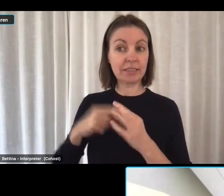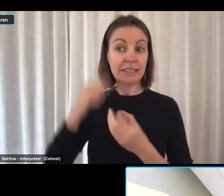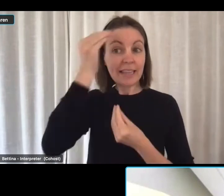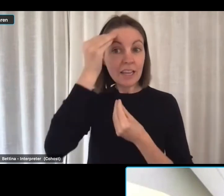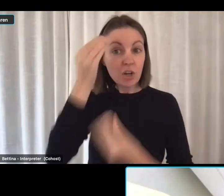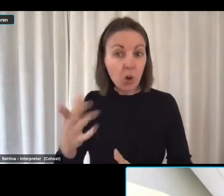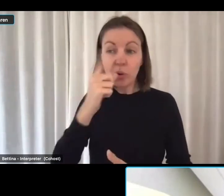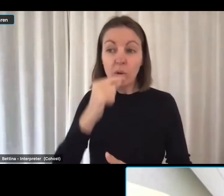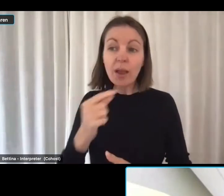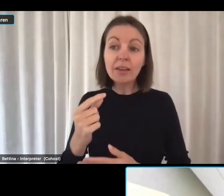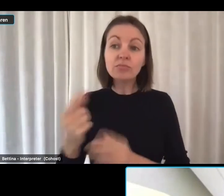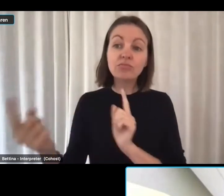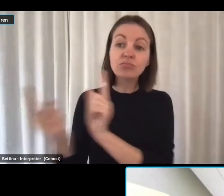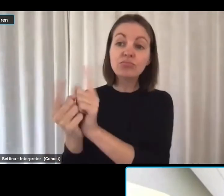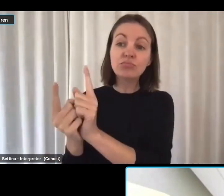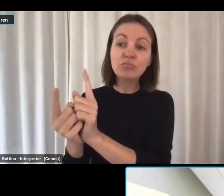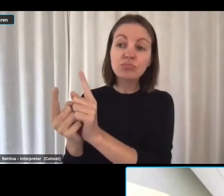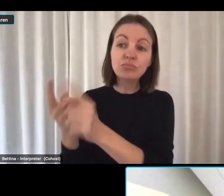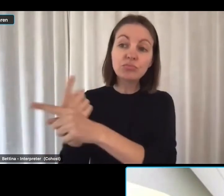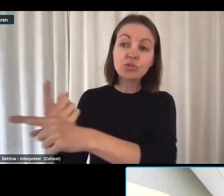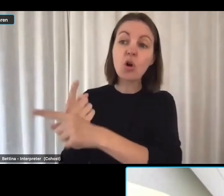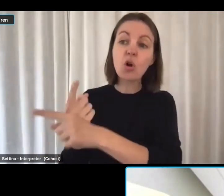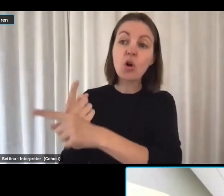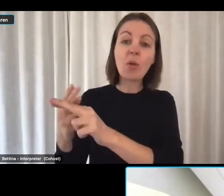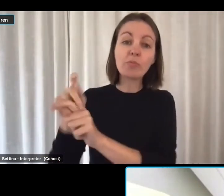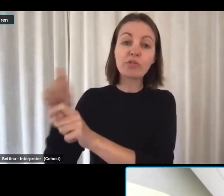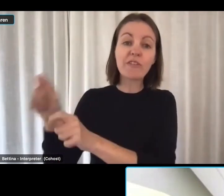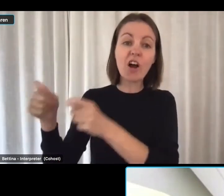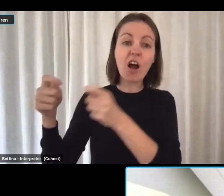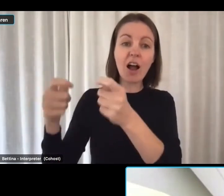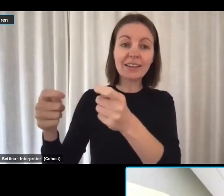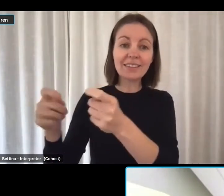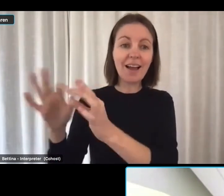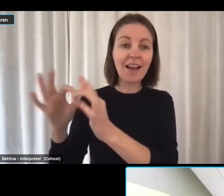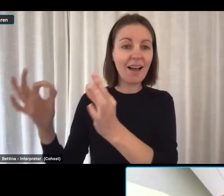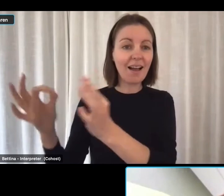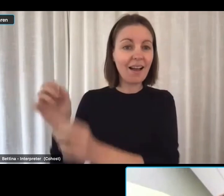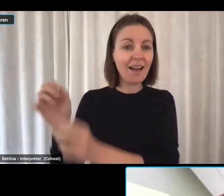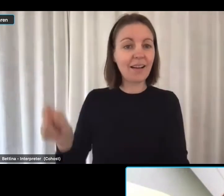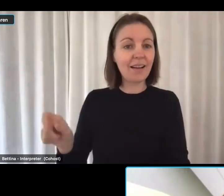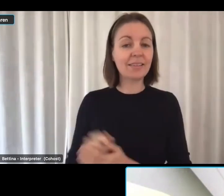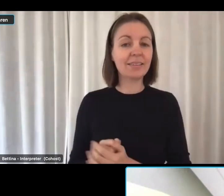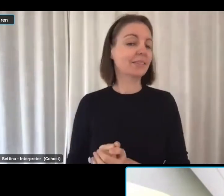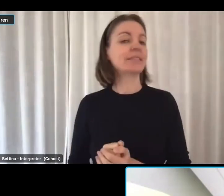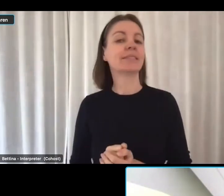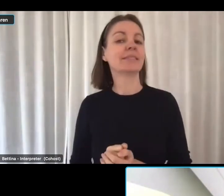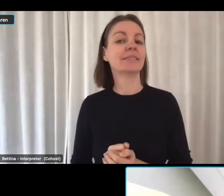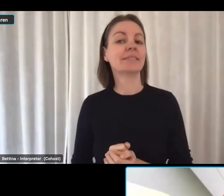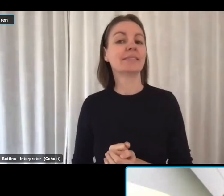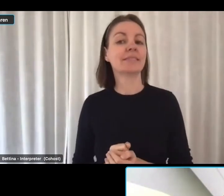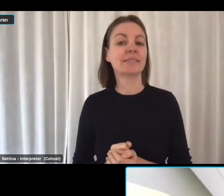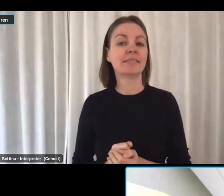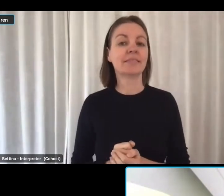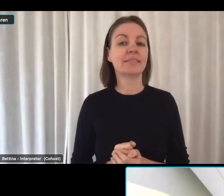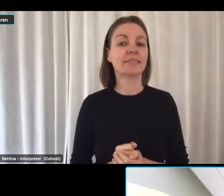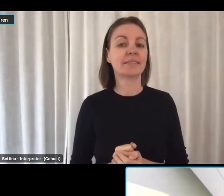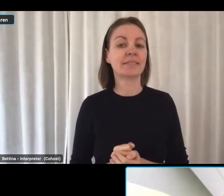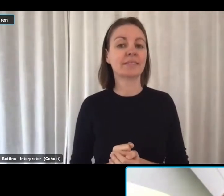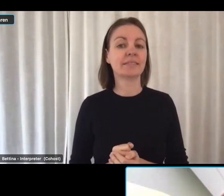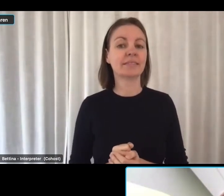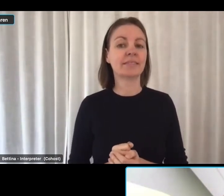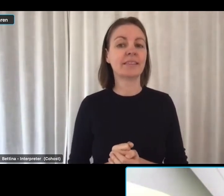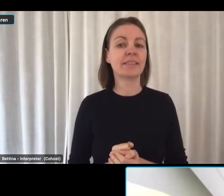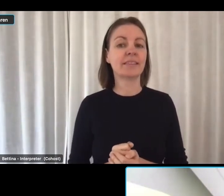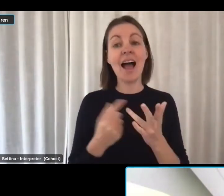talk to your provider as well, feed it back to your provider. Look, I think there's another tip and trick